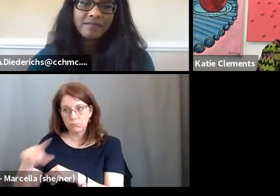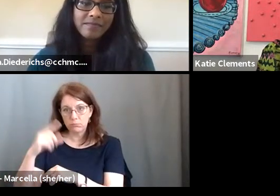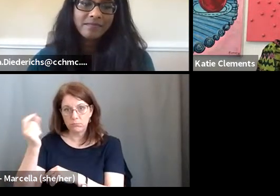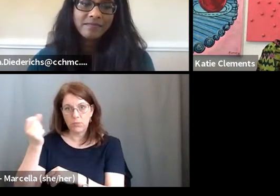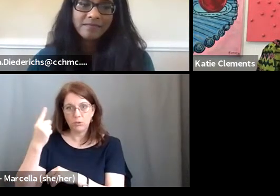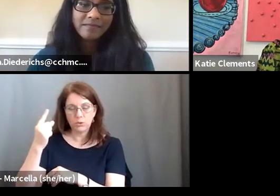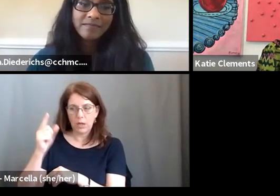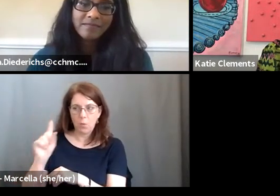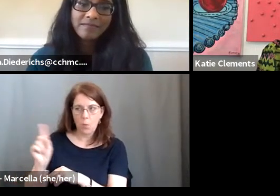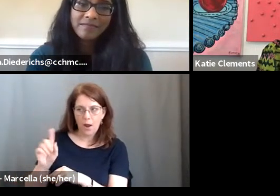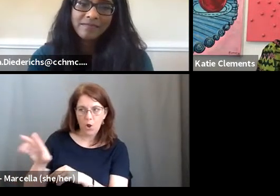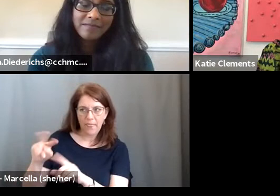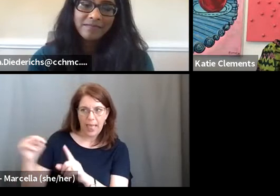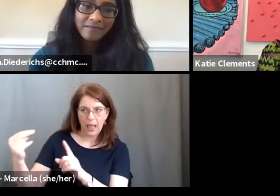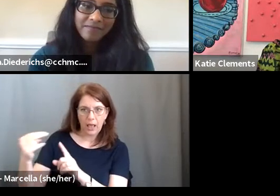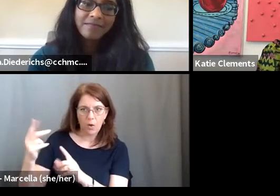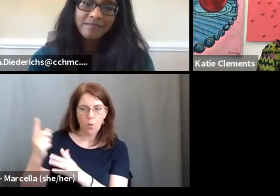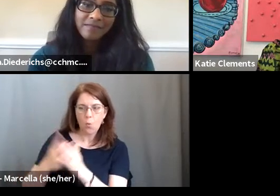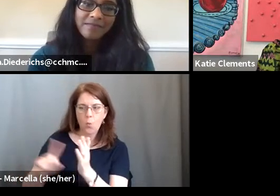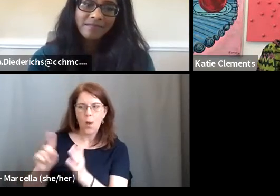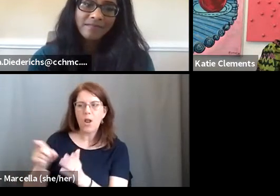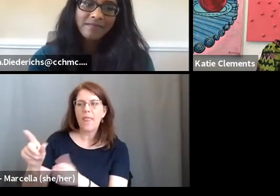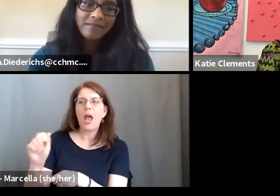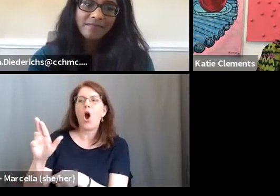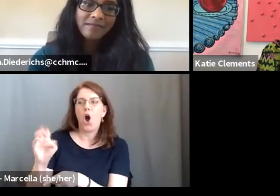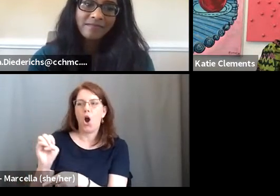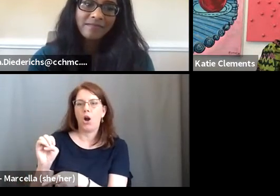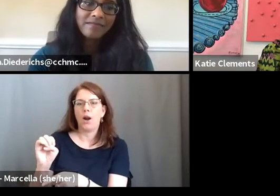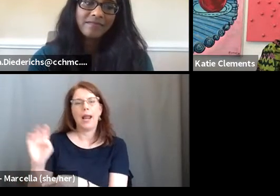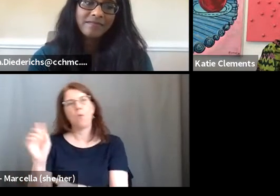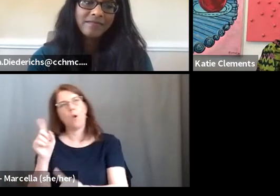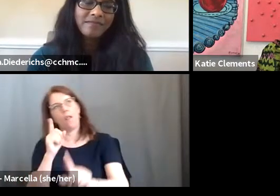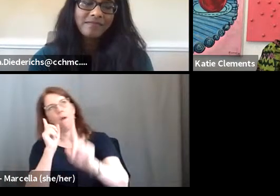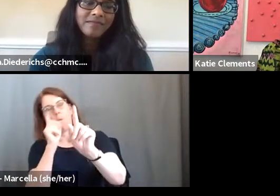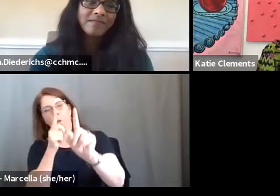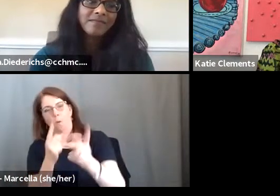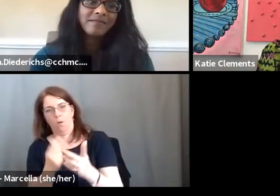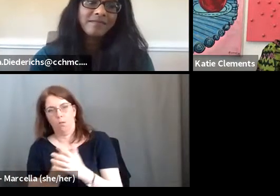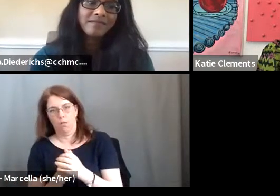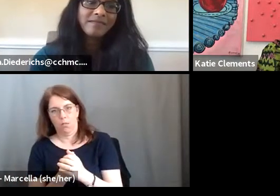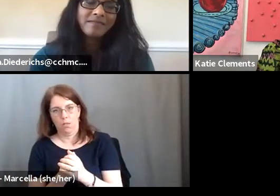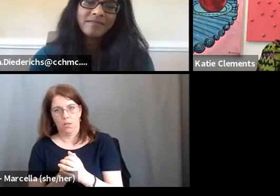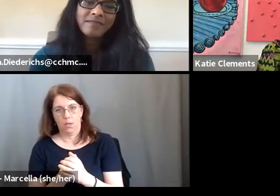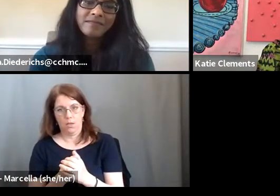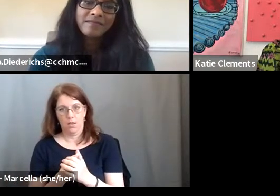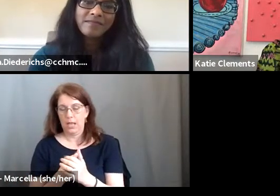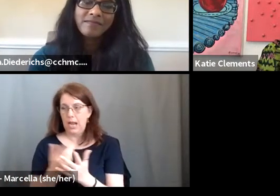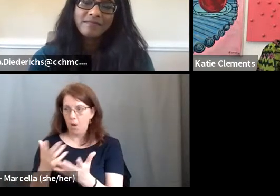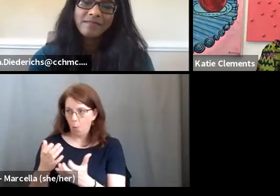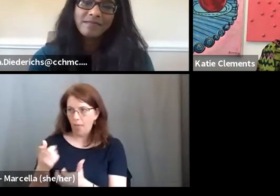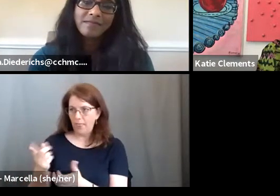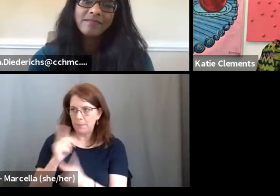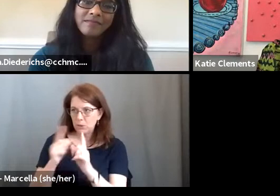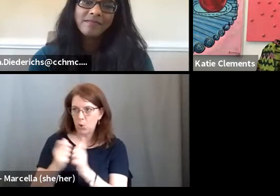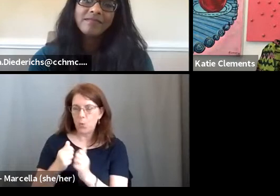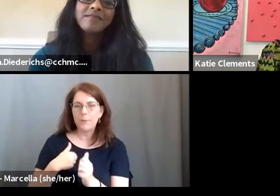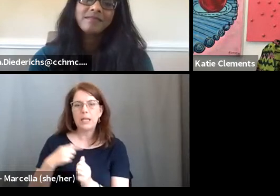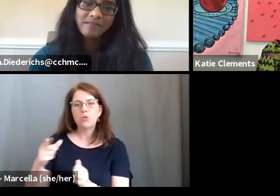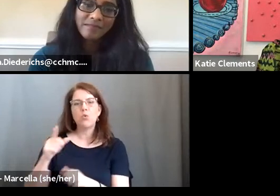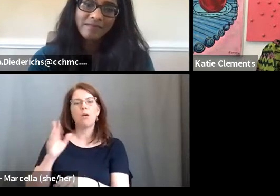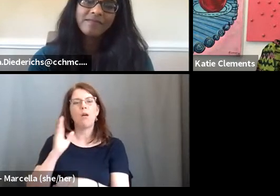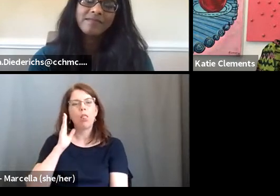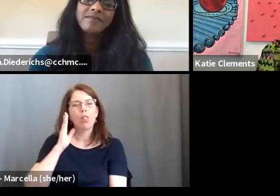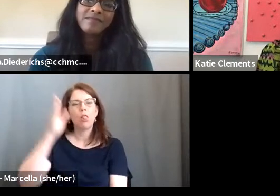where they are, where they want to go. Um, and what I have them talk to me about is, you know, what's your long-term